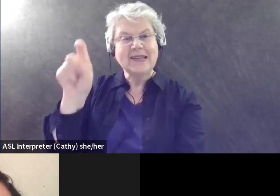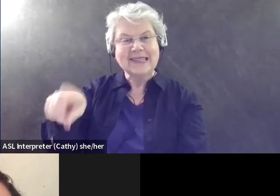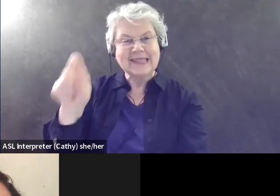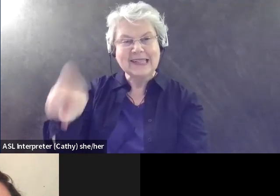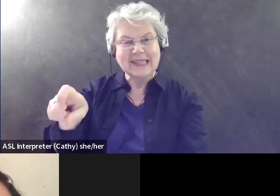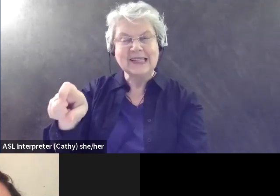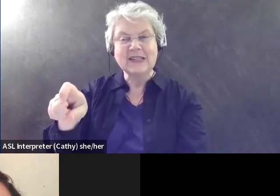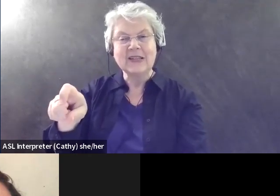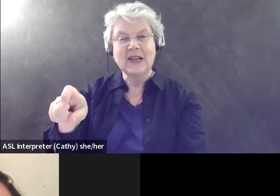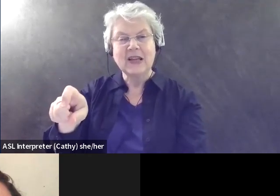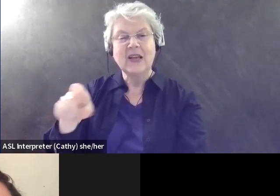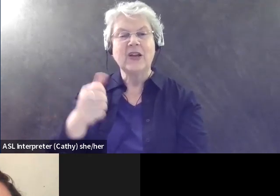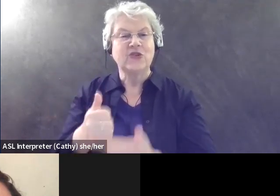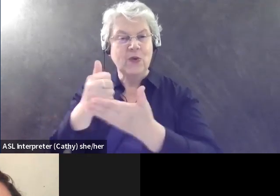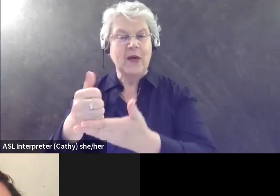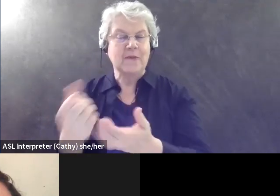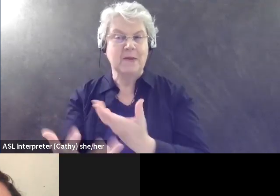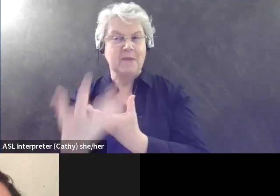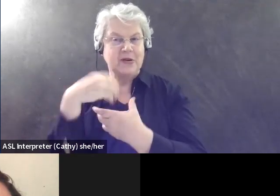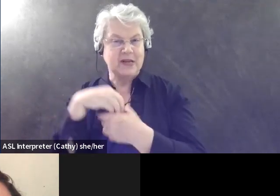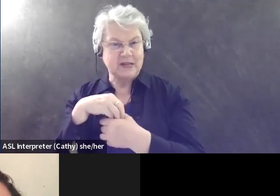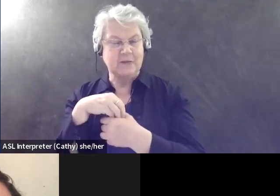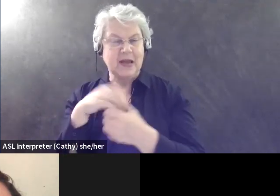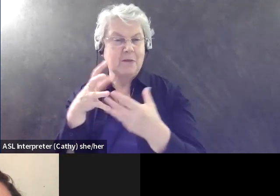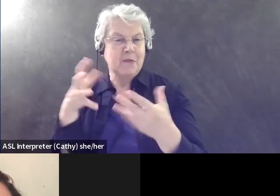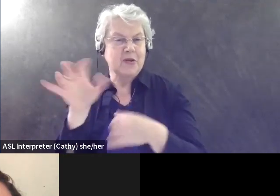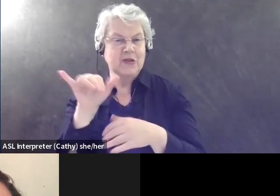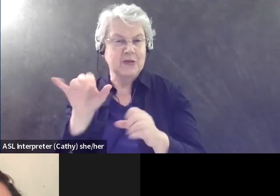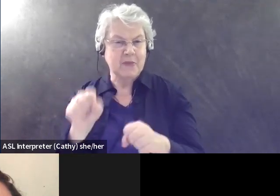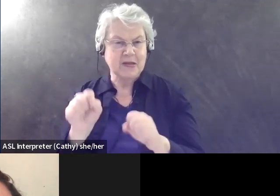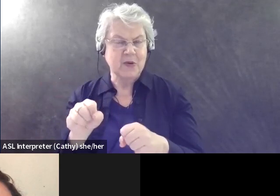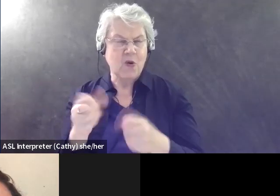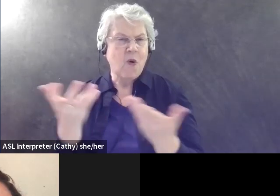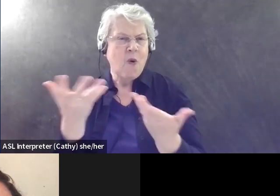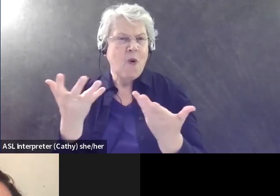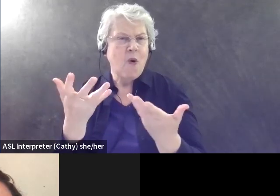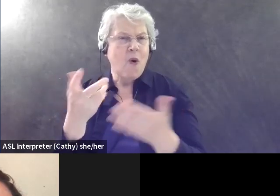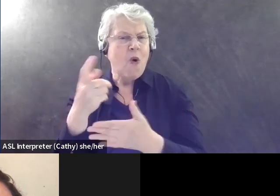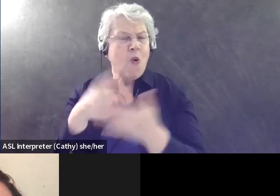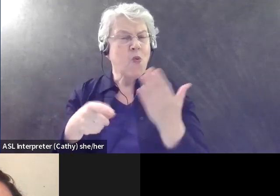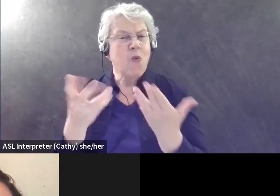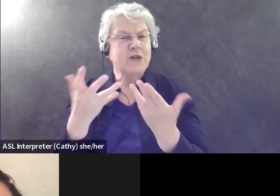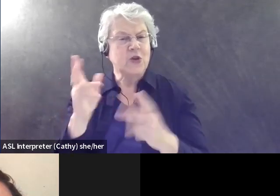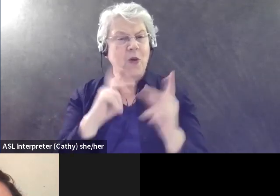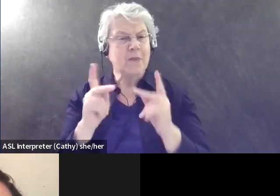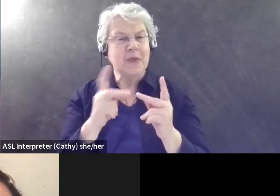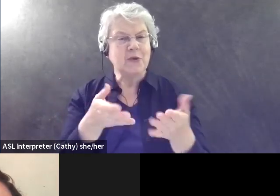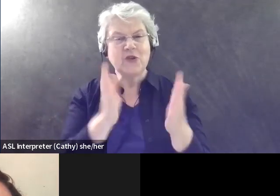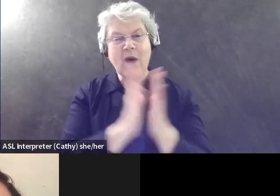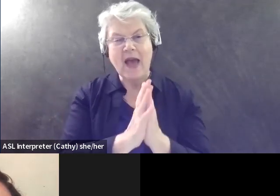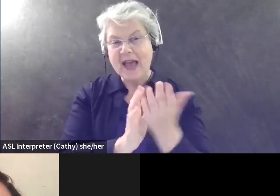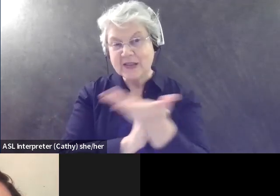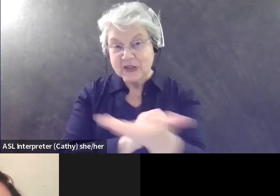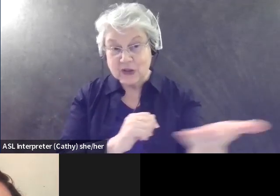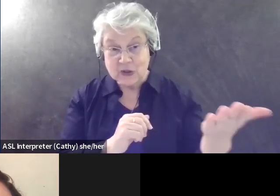participants in order to help them participate? Um, what, um, or what would you want, um, an outing leader to ask the